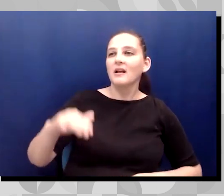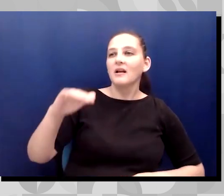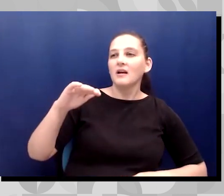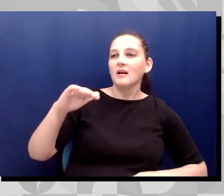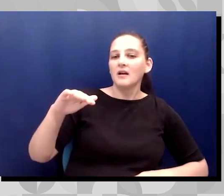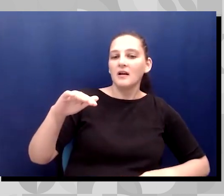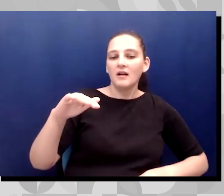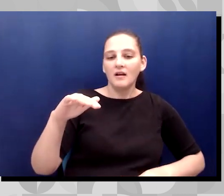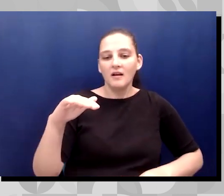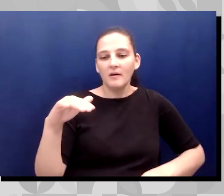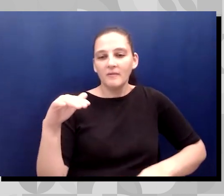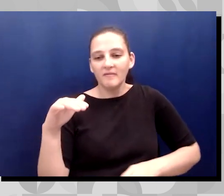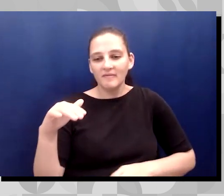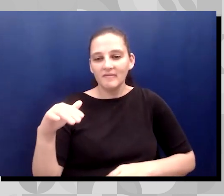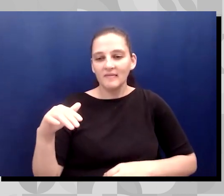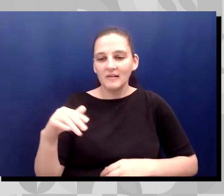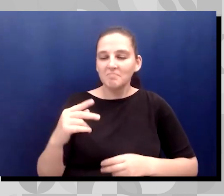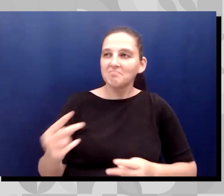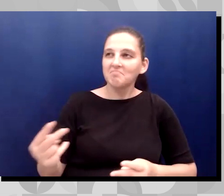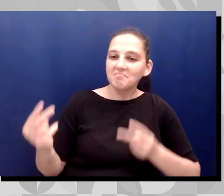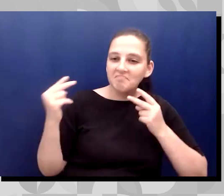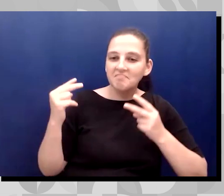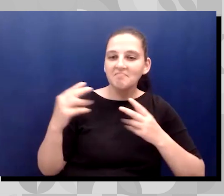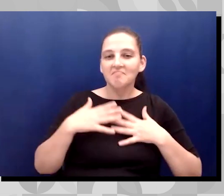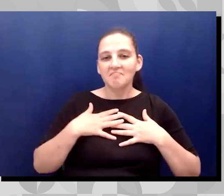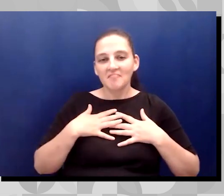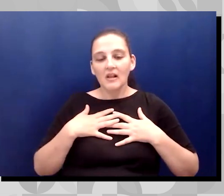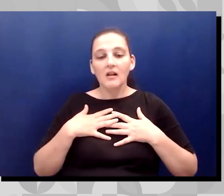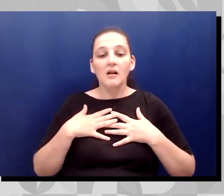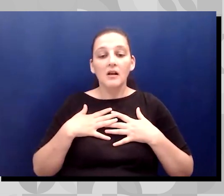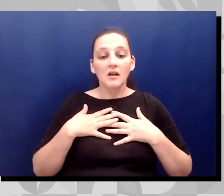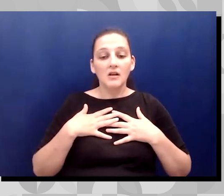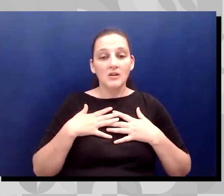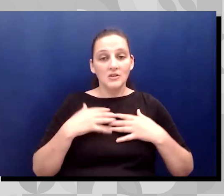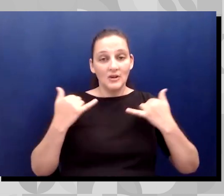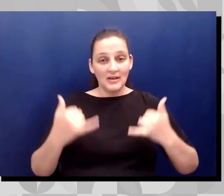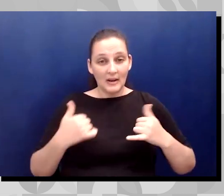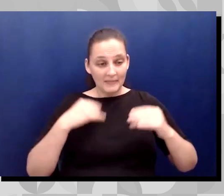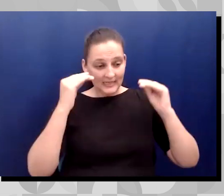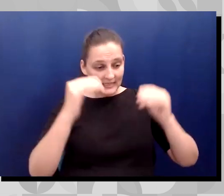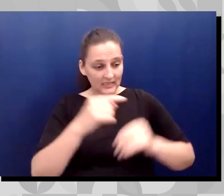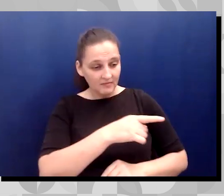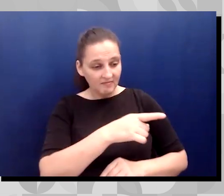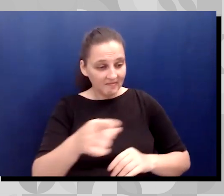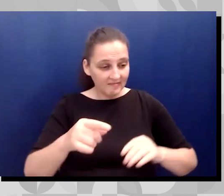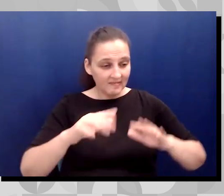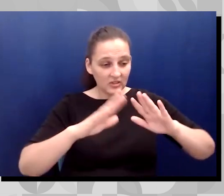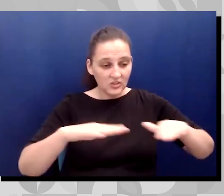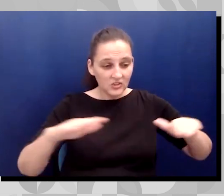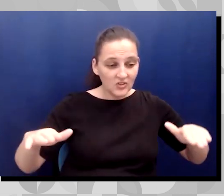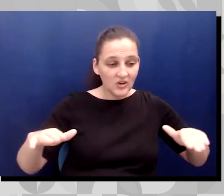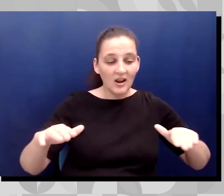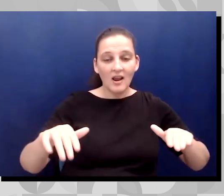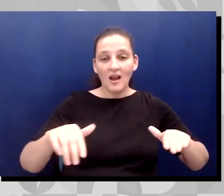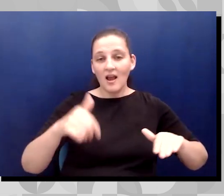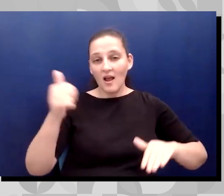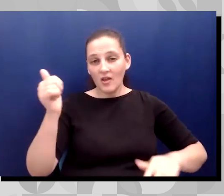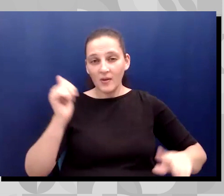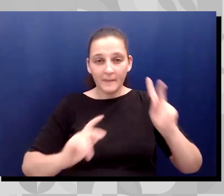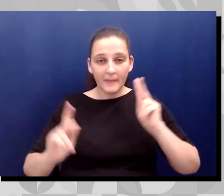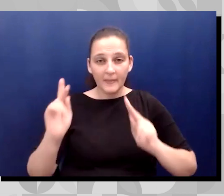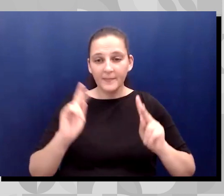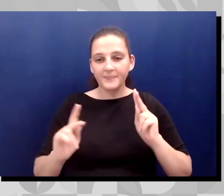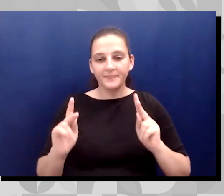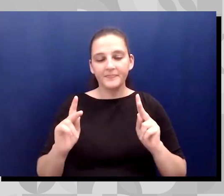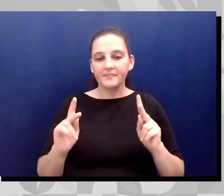um, to share that with the children and other people. It, is my